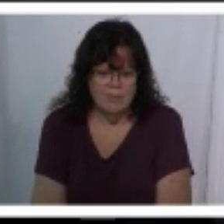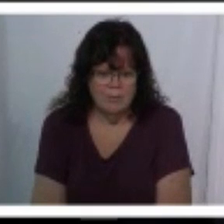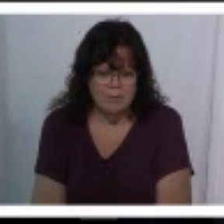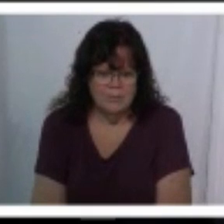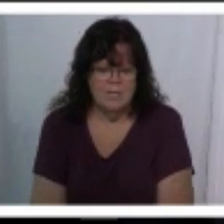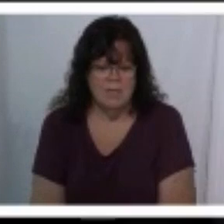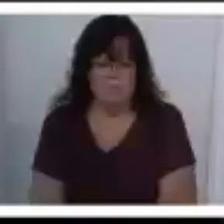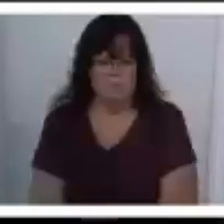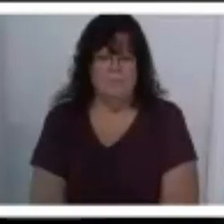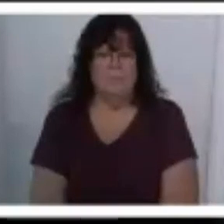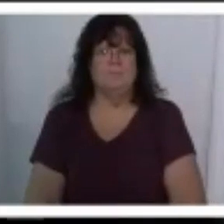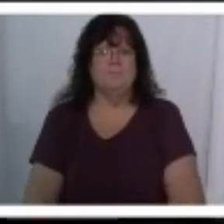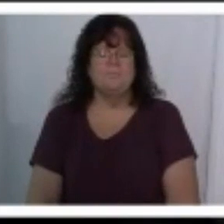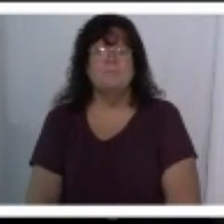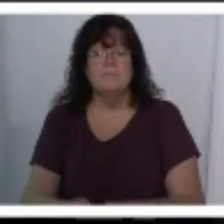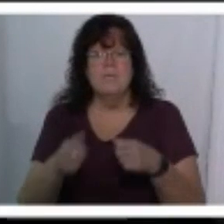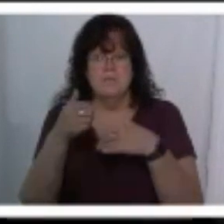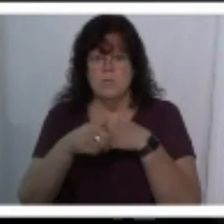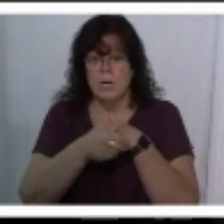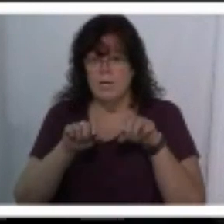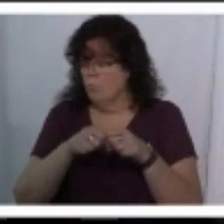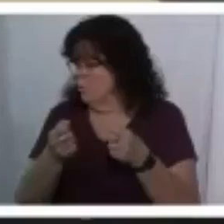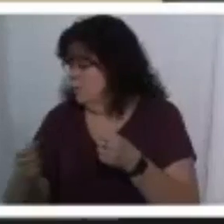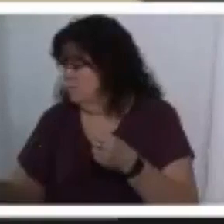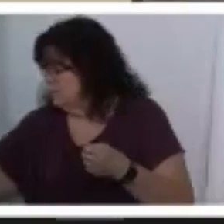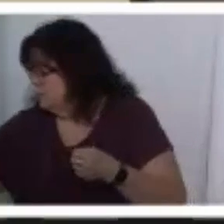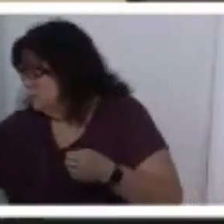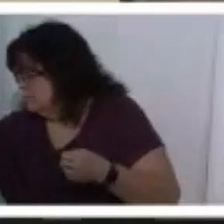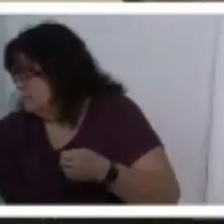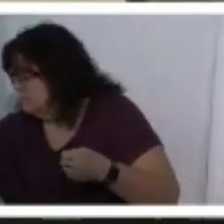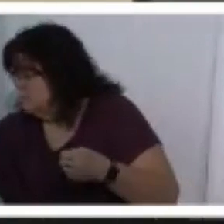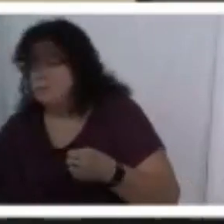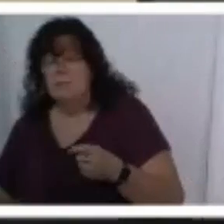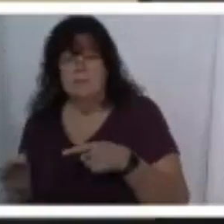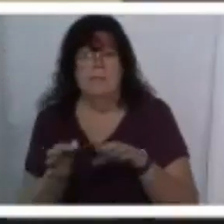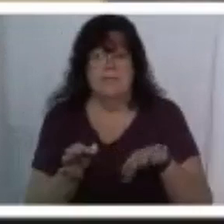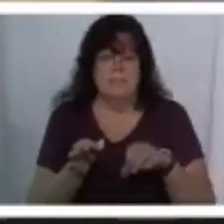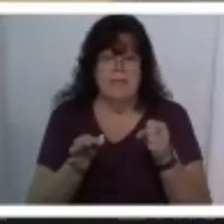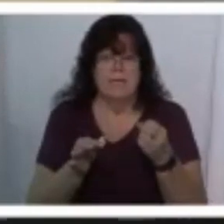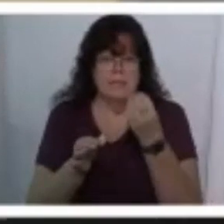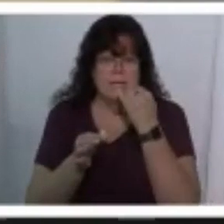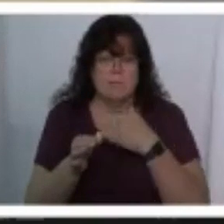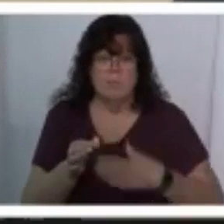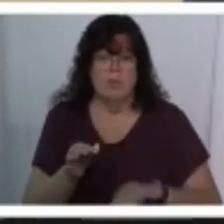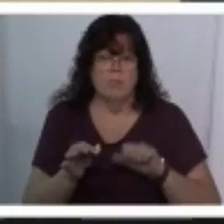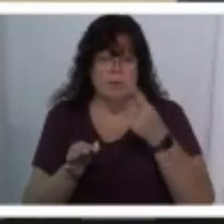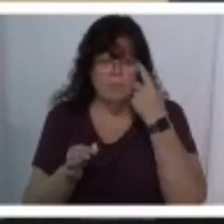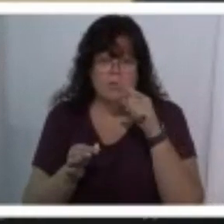and ever amen and he took the bread and he broke it he said take eat this is my body which is broken for you